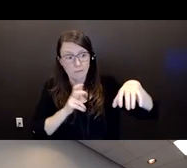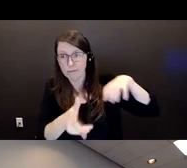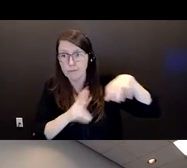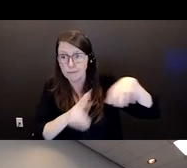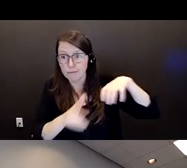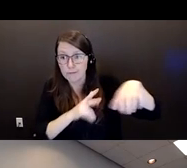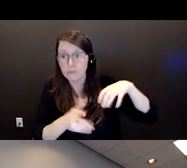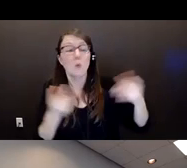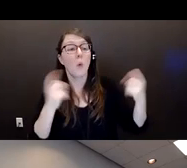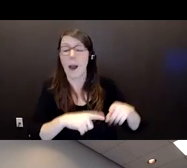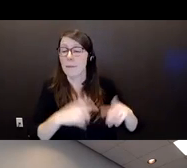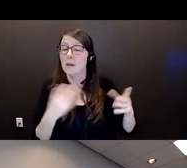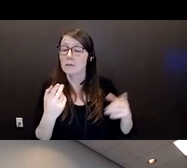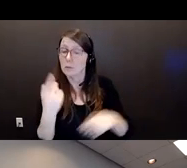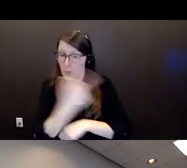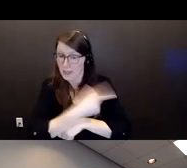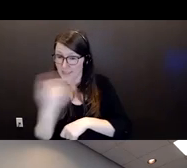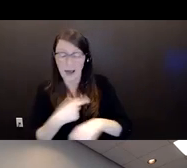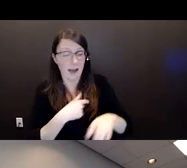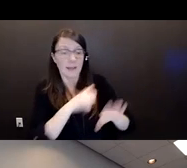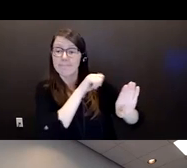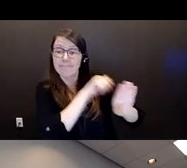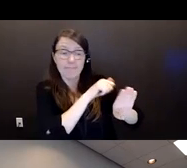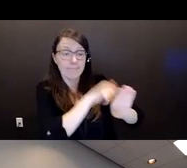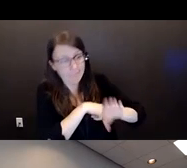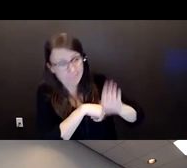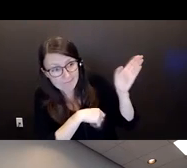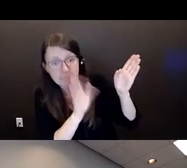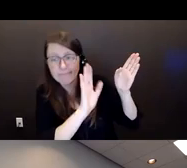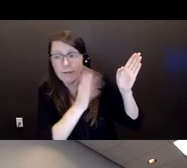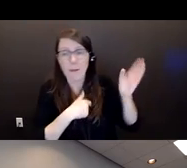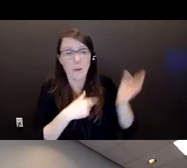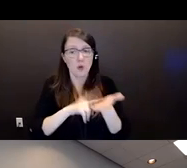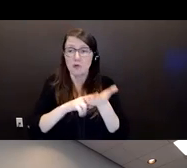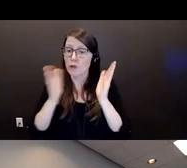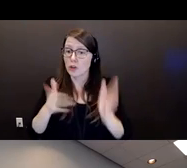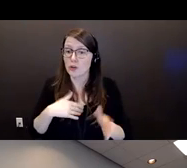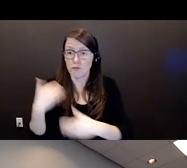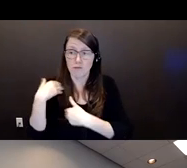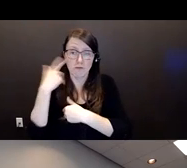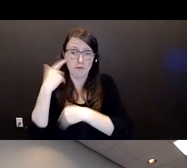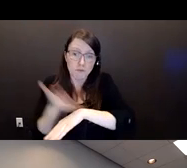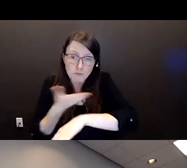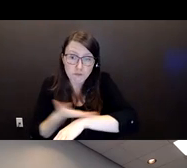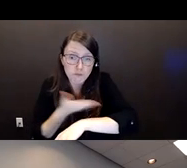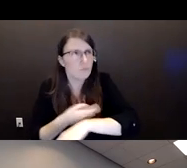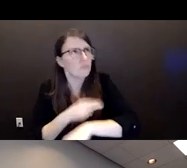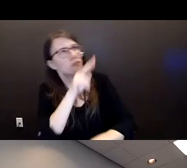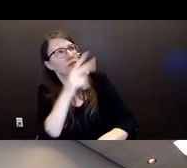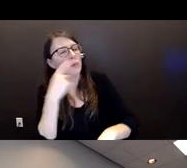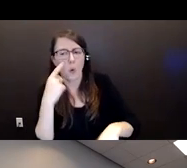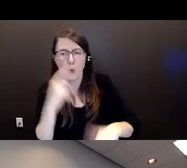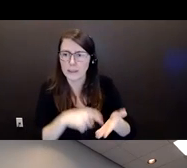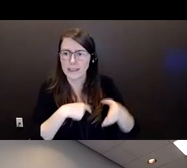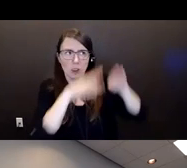door, said he was a contractor and that he was working in the area. And I had a small roof leak and I needed to get